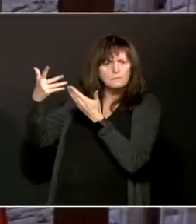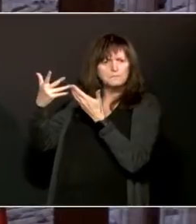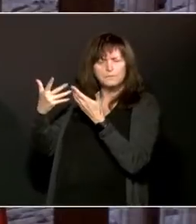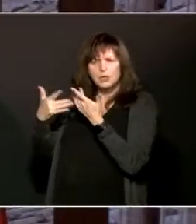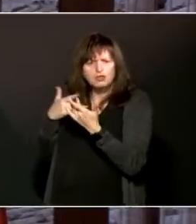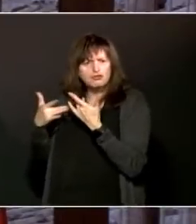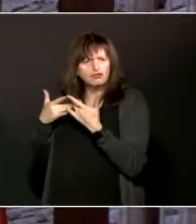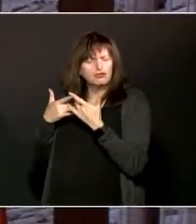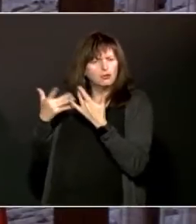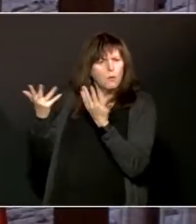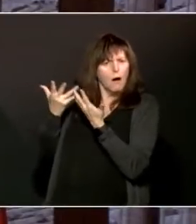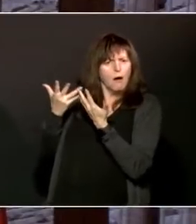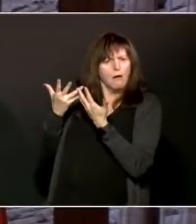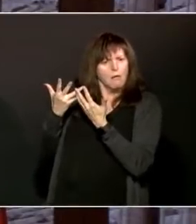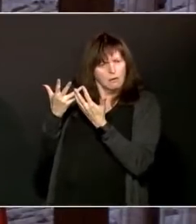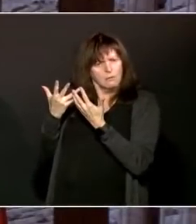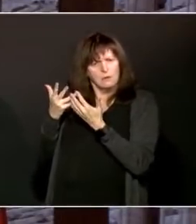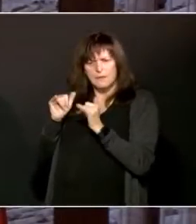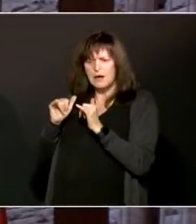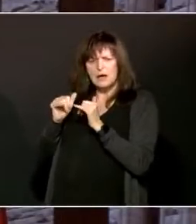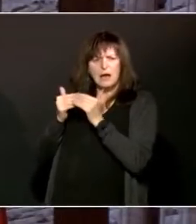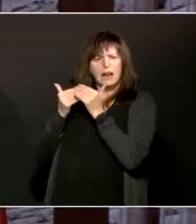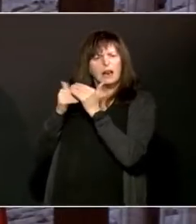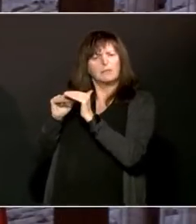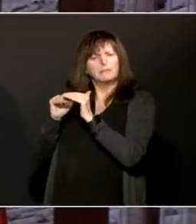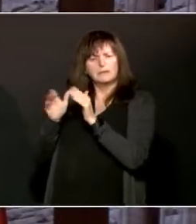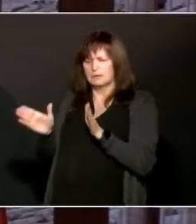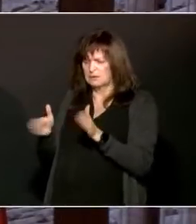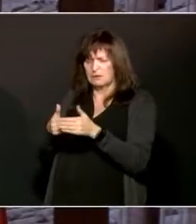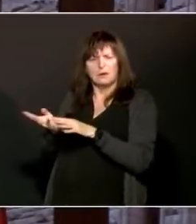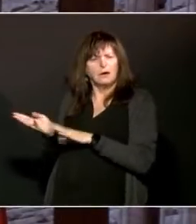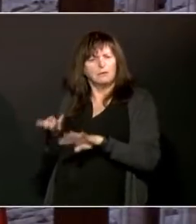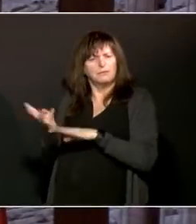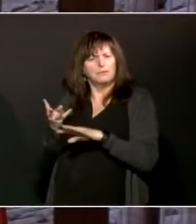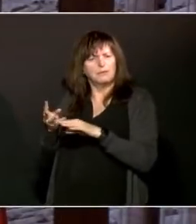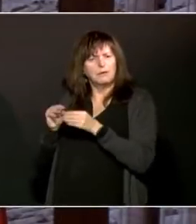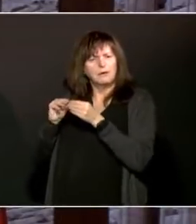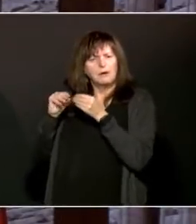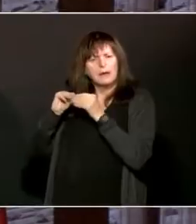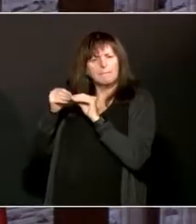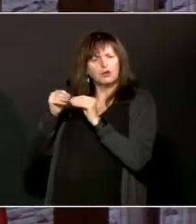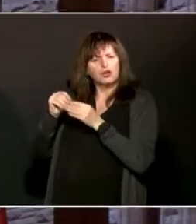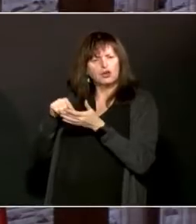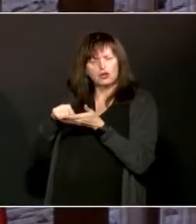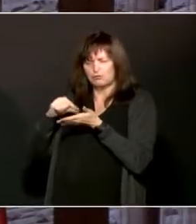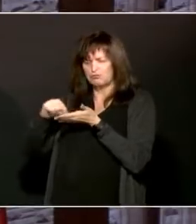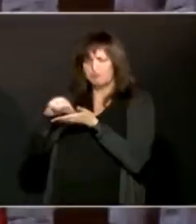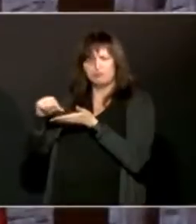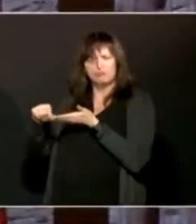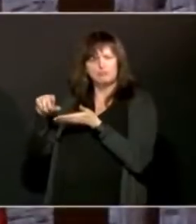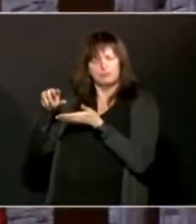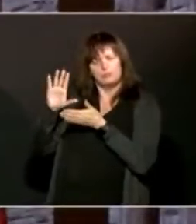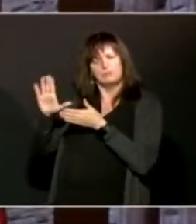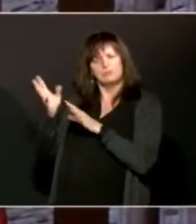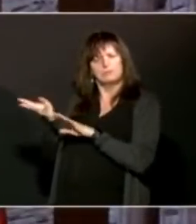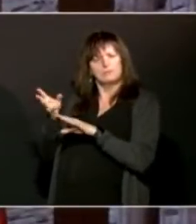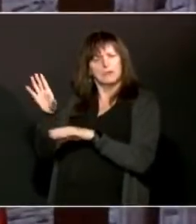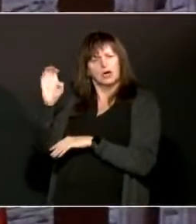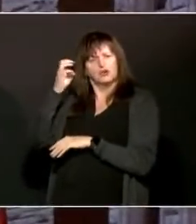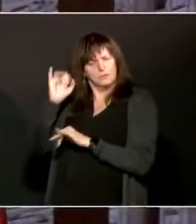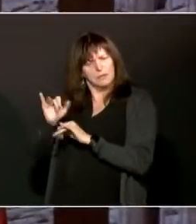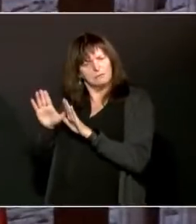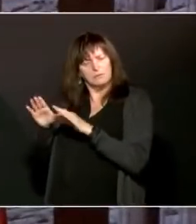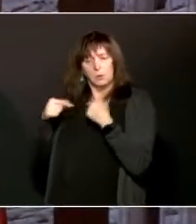lot number that was produced in the European sector. And part of our aspect of monitoring adverse events,